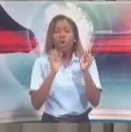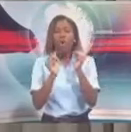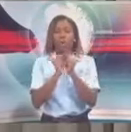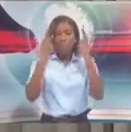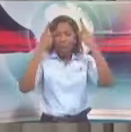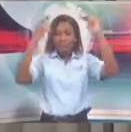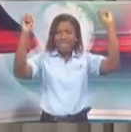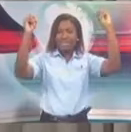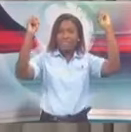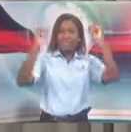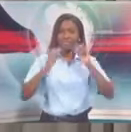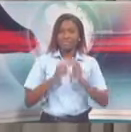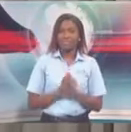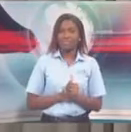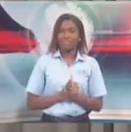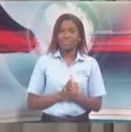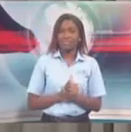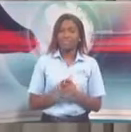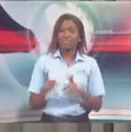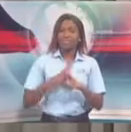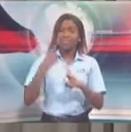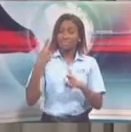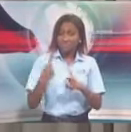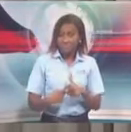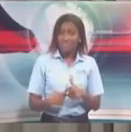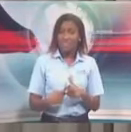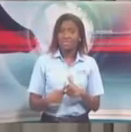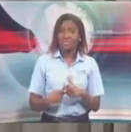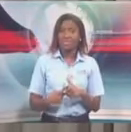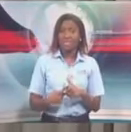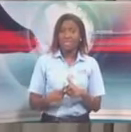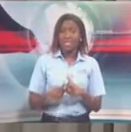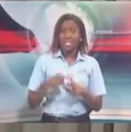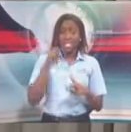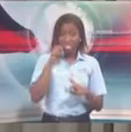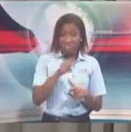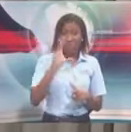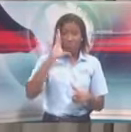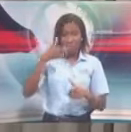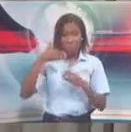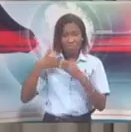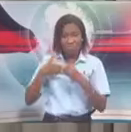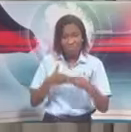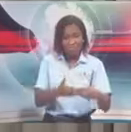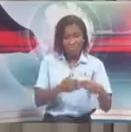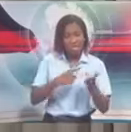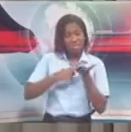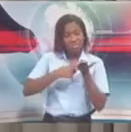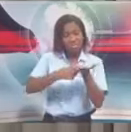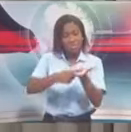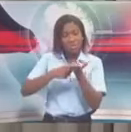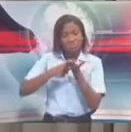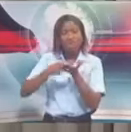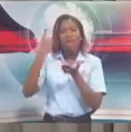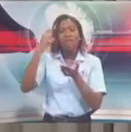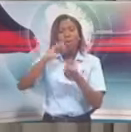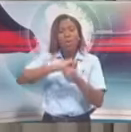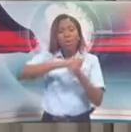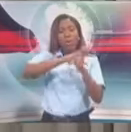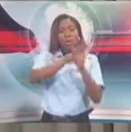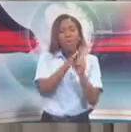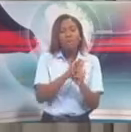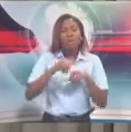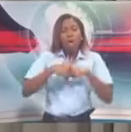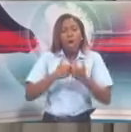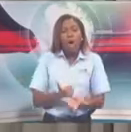the 26th or 27th of February as the lead coordinator for the COVID response in Venezuela. Everything that